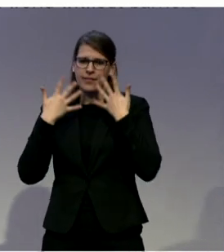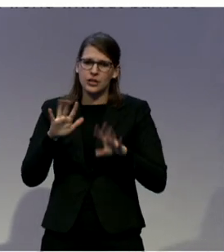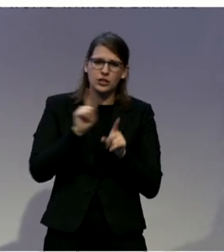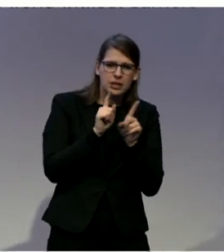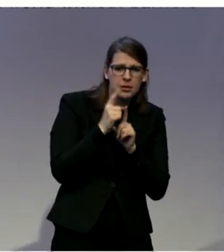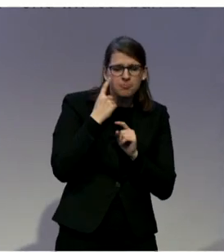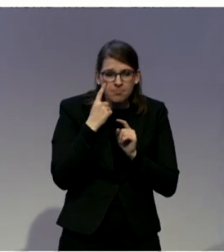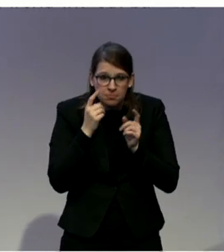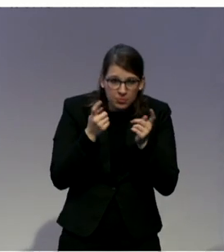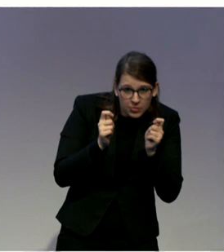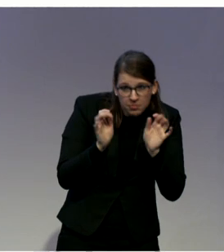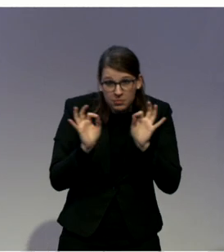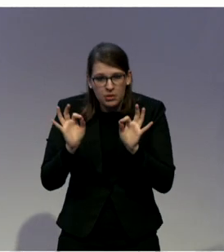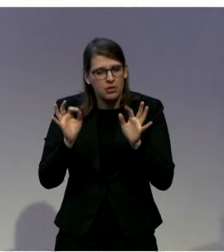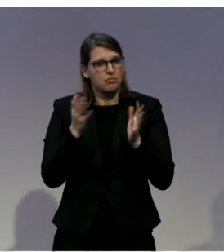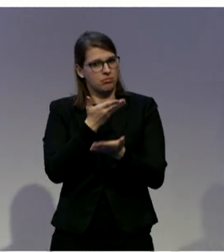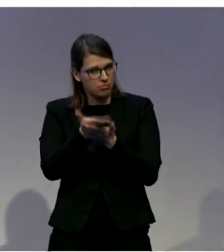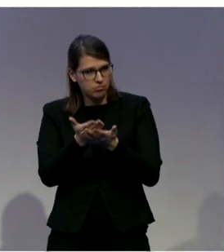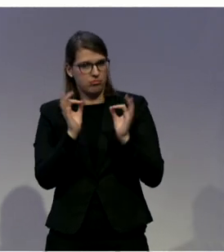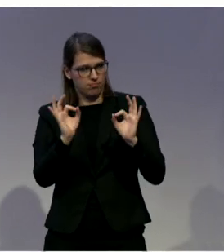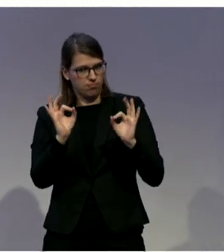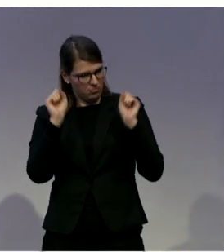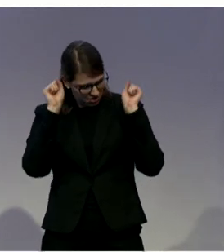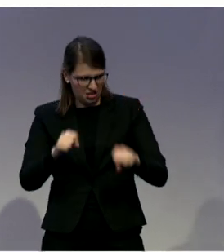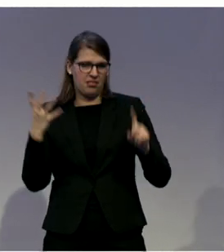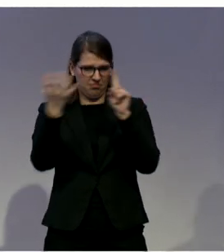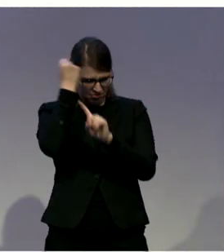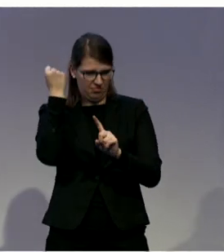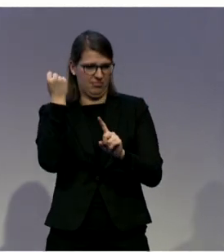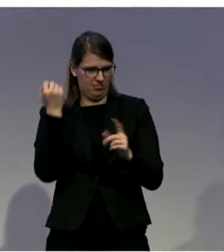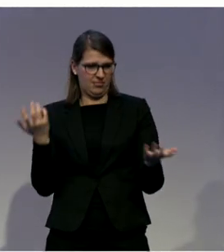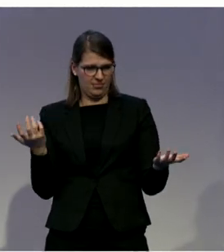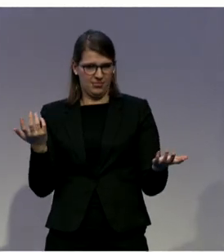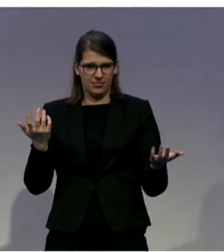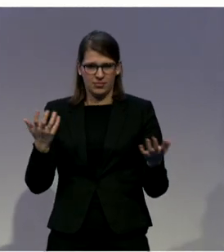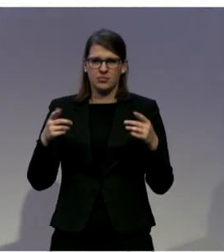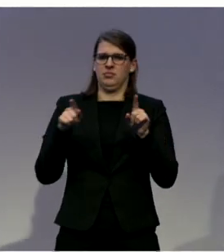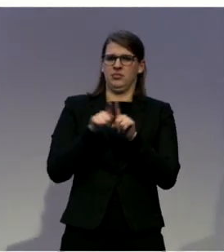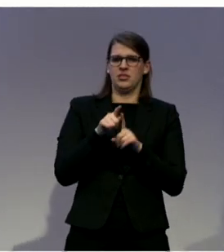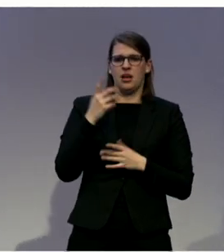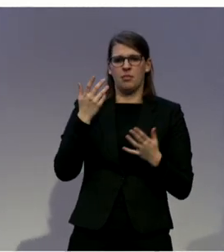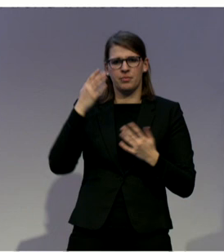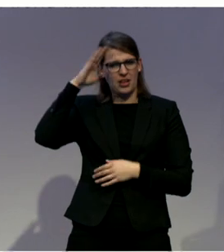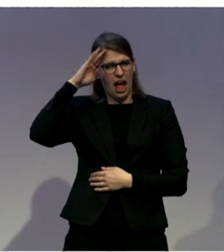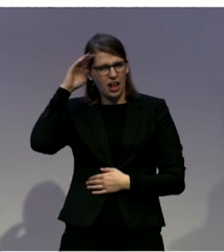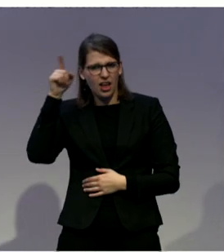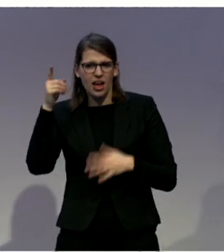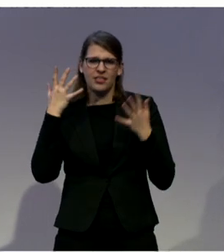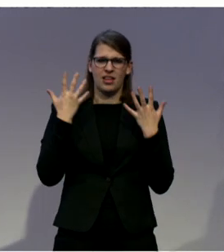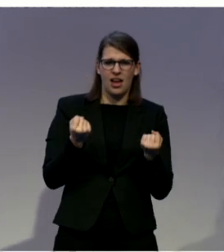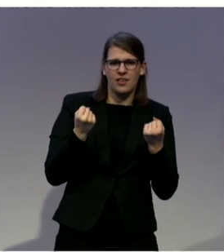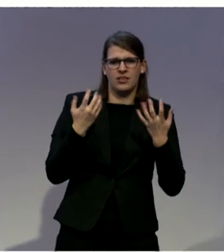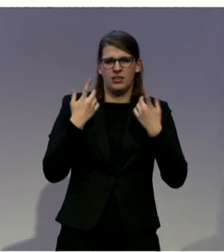of the areas that were considered, I suppose, some of the darker corners of the disability services in Ireland. And what was also found was that